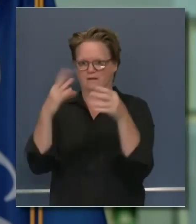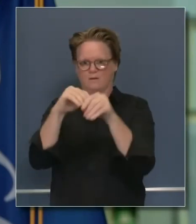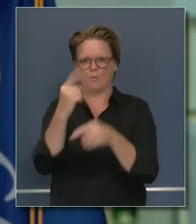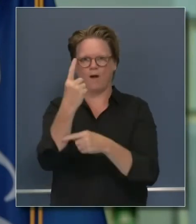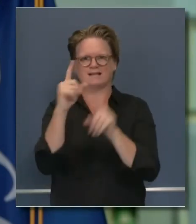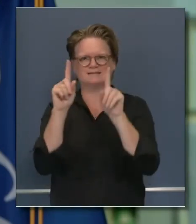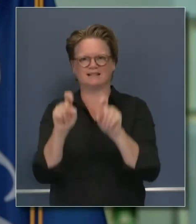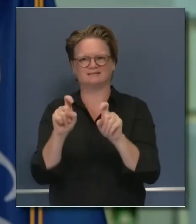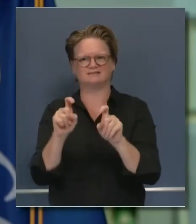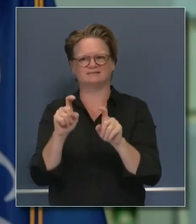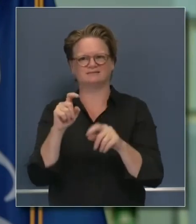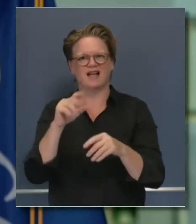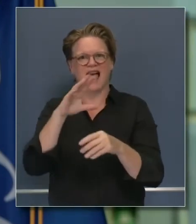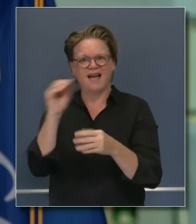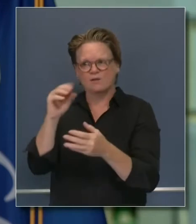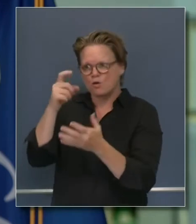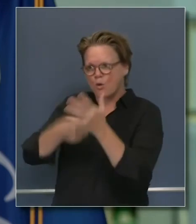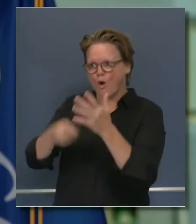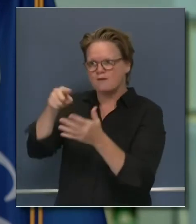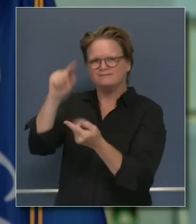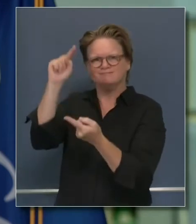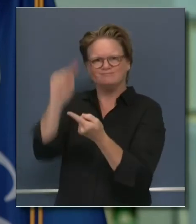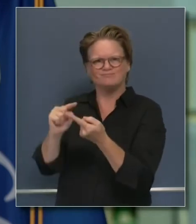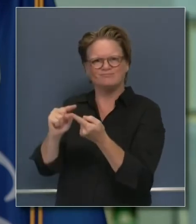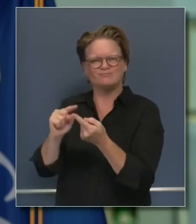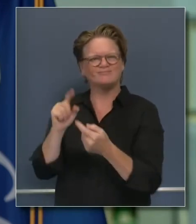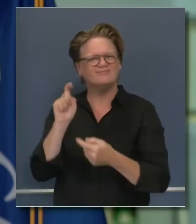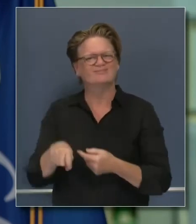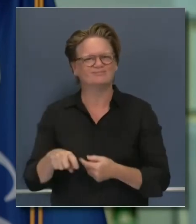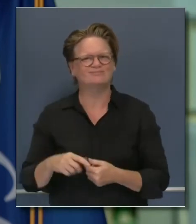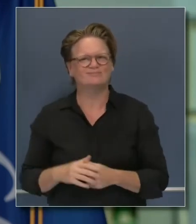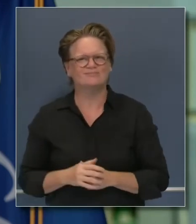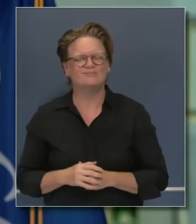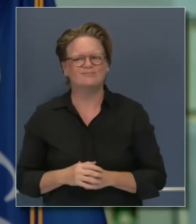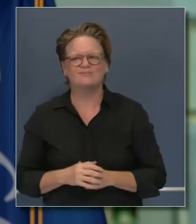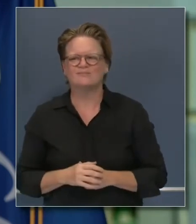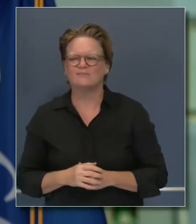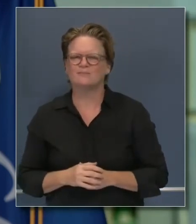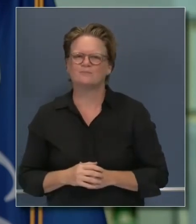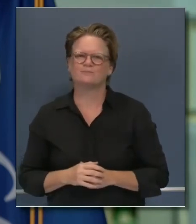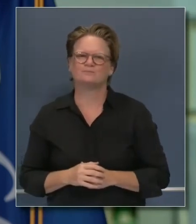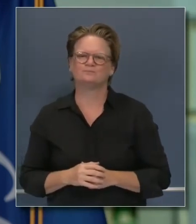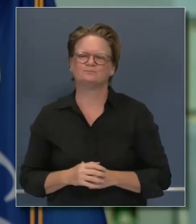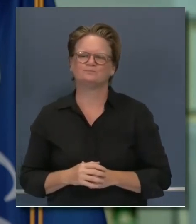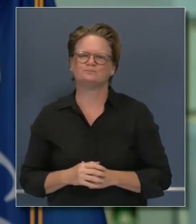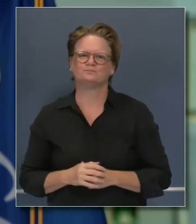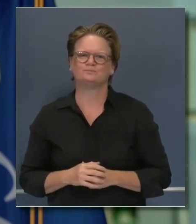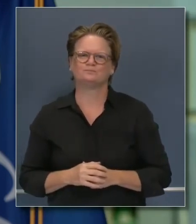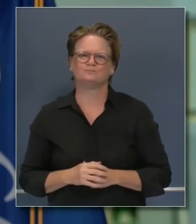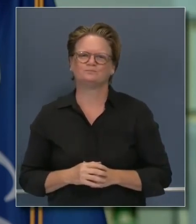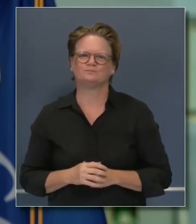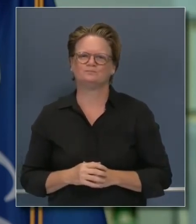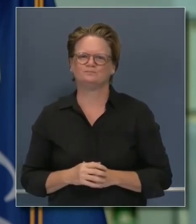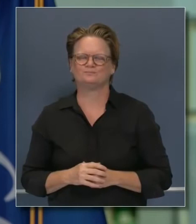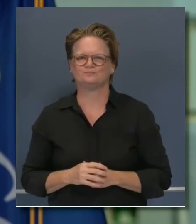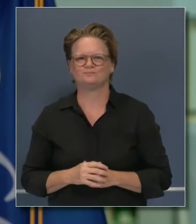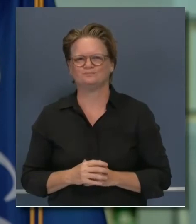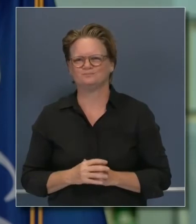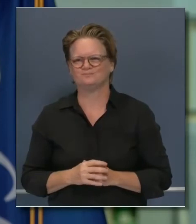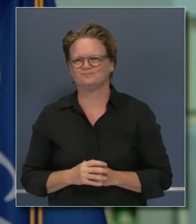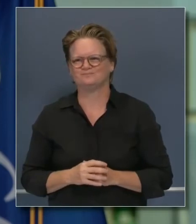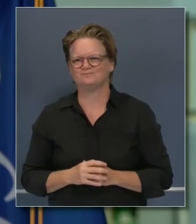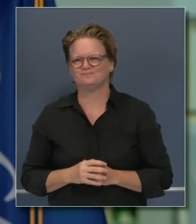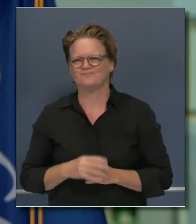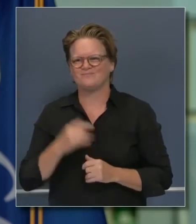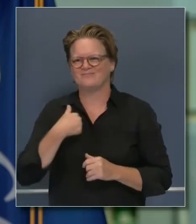Hi, Governor. Since nobody has asked this yet, I will jump on the grenade on behalf of everybody. You don't have to. You don't have to. I'm